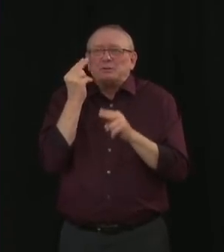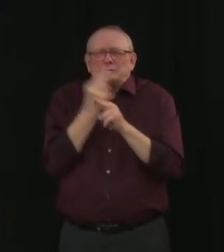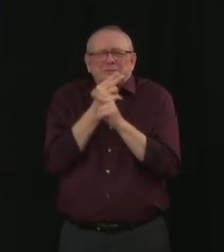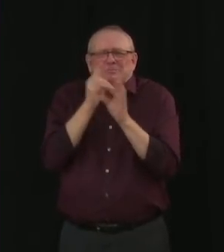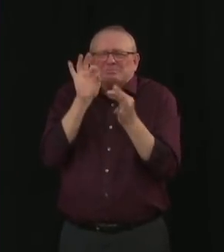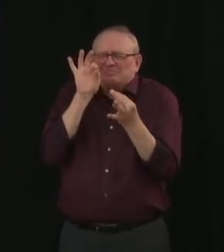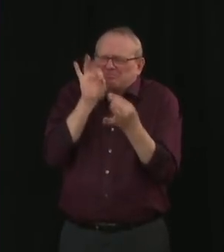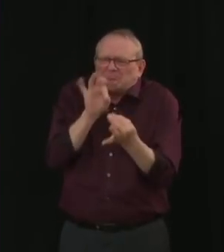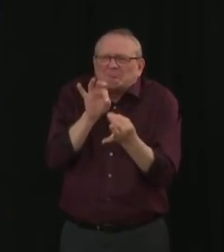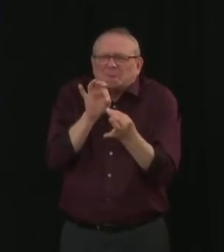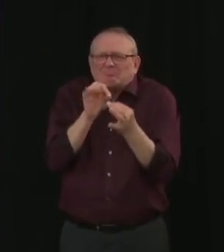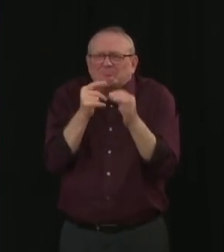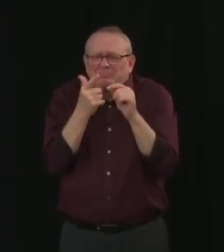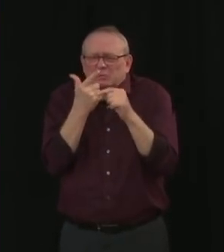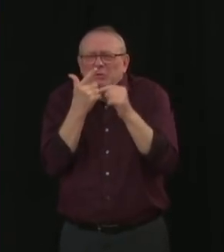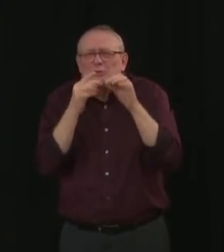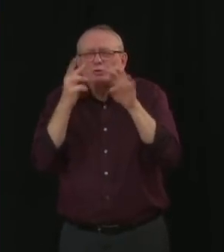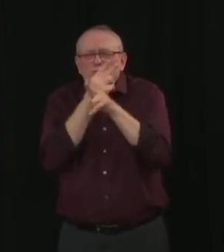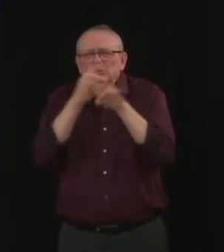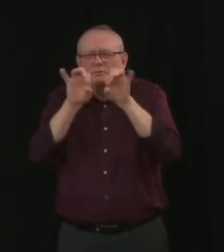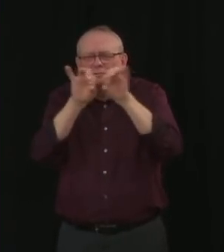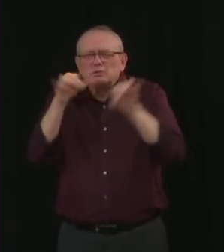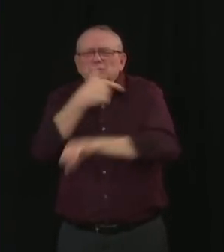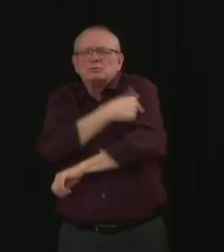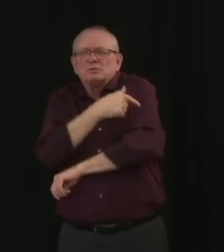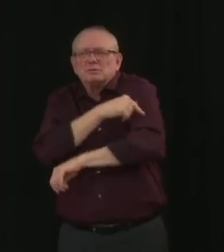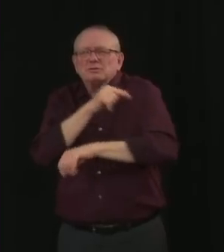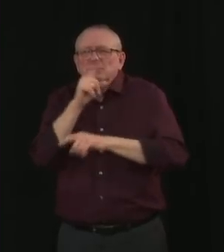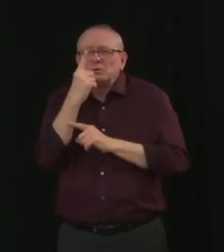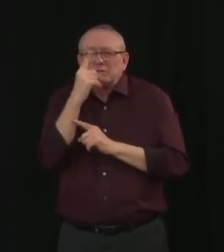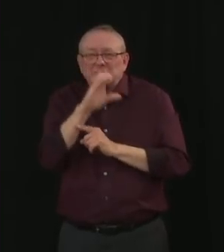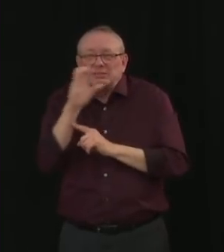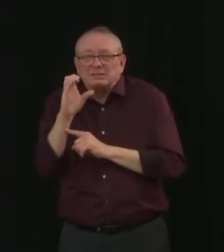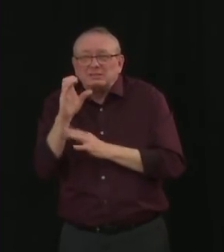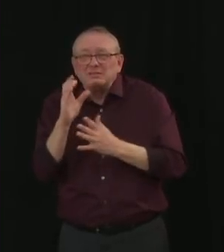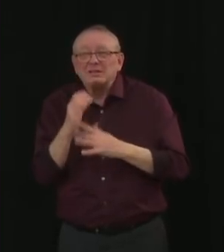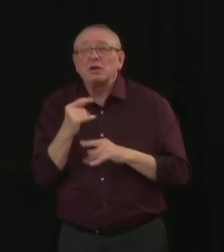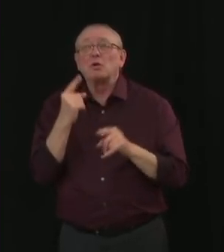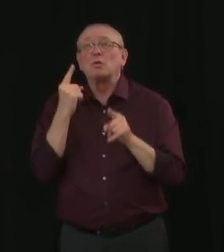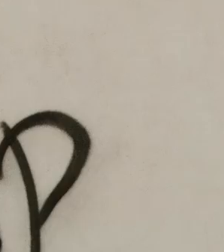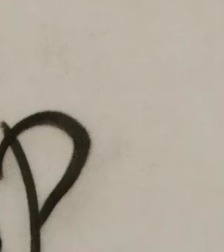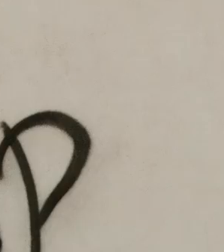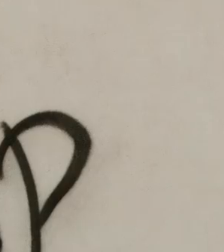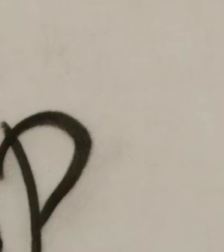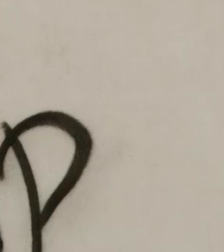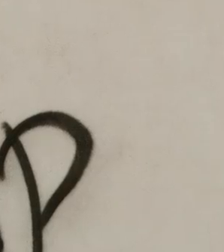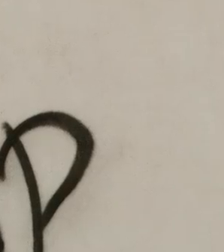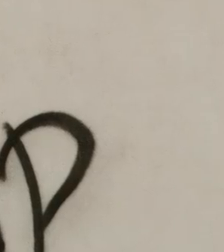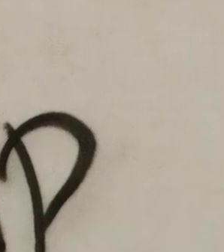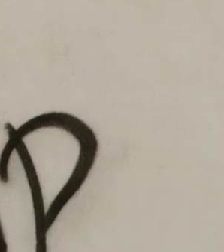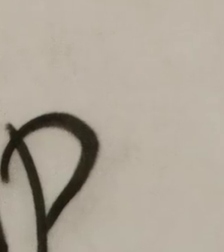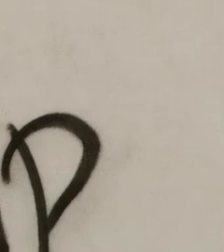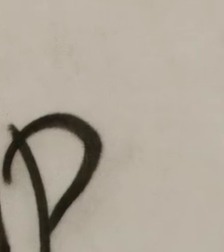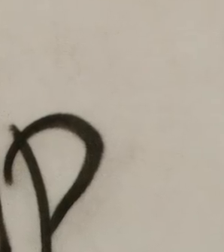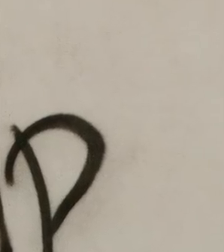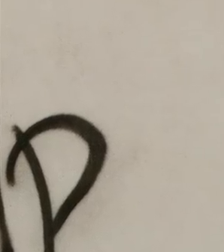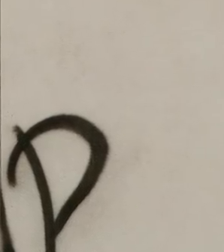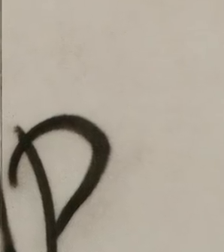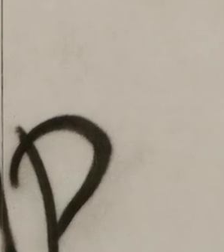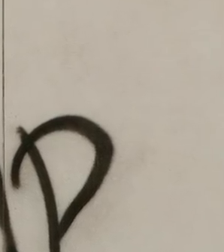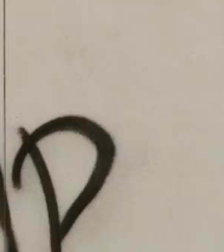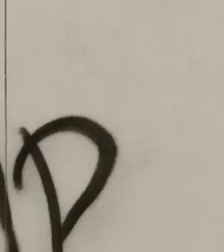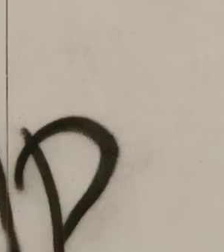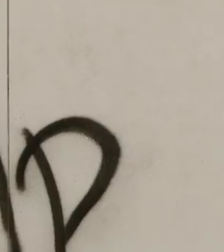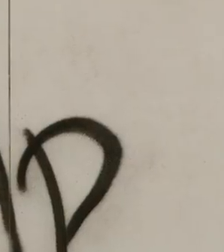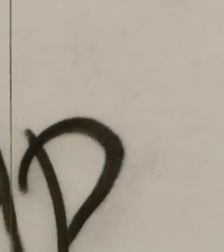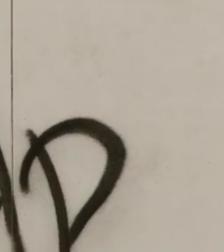constraint on the logistics. With the regular syringe, it's much lower. I'm here to ask our federal partners to come